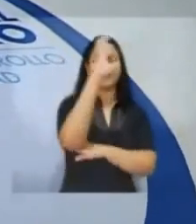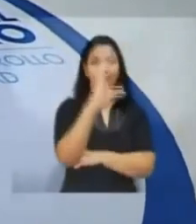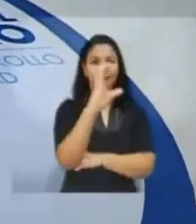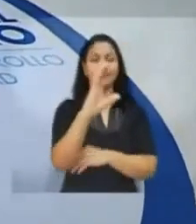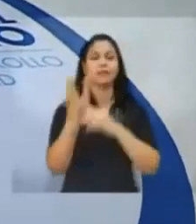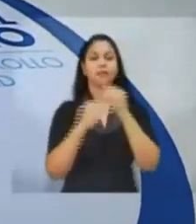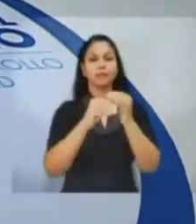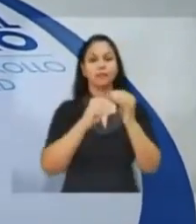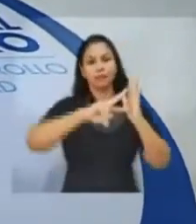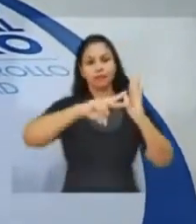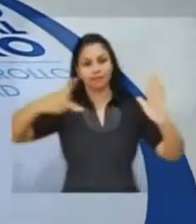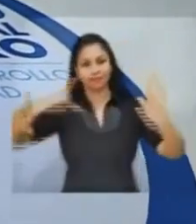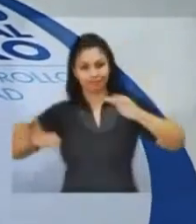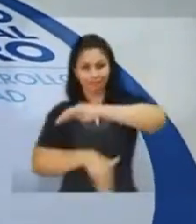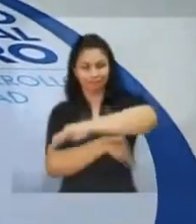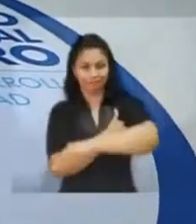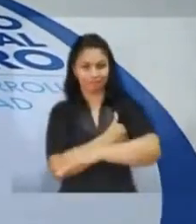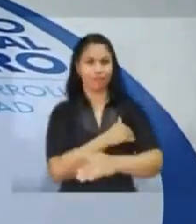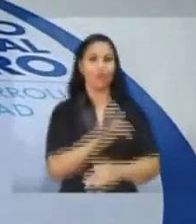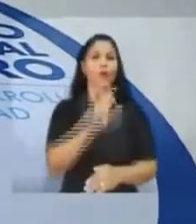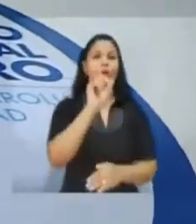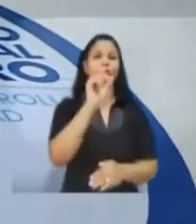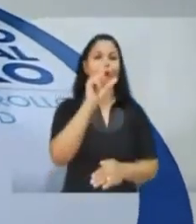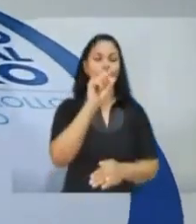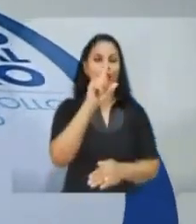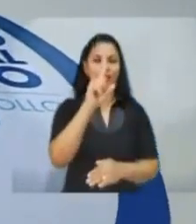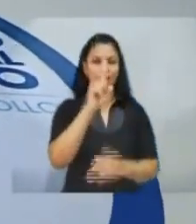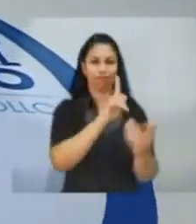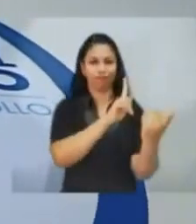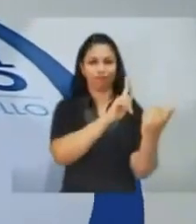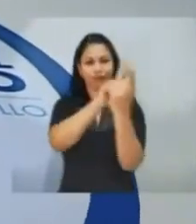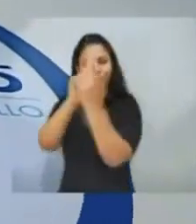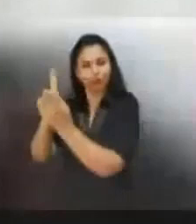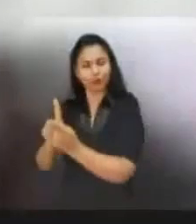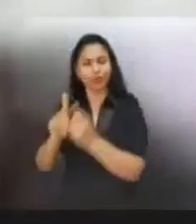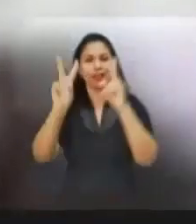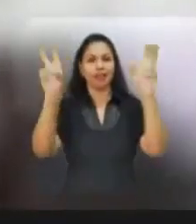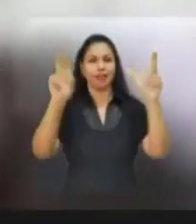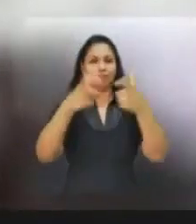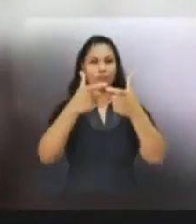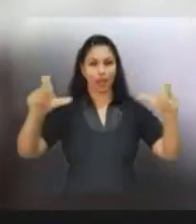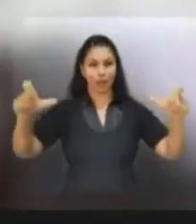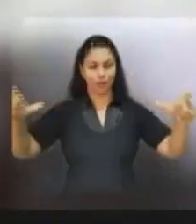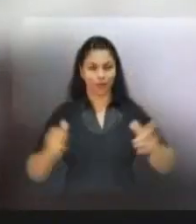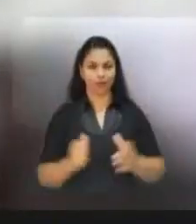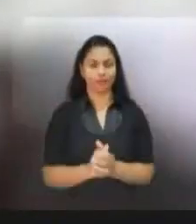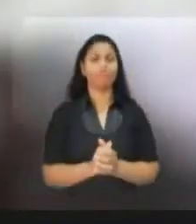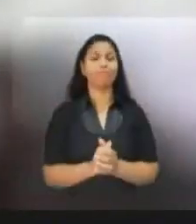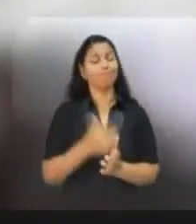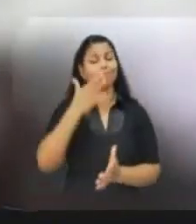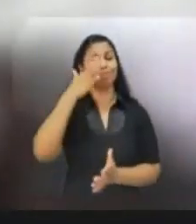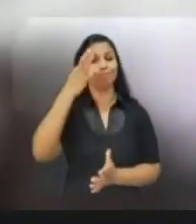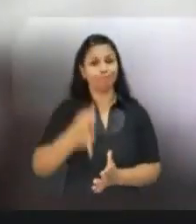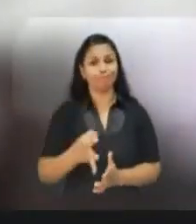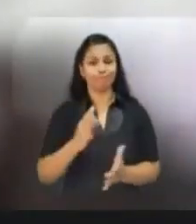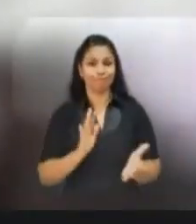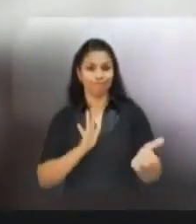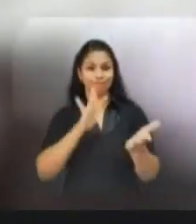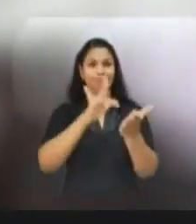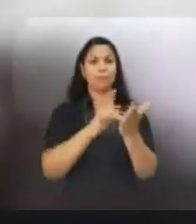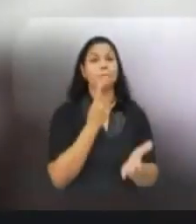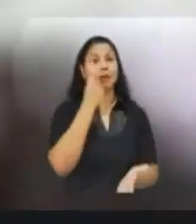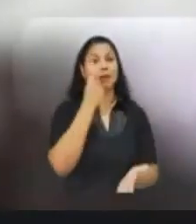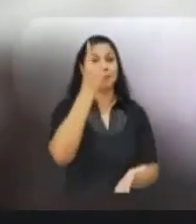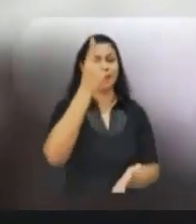ICT ministry for this 11th edition of International Congress on Spectrum. It's I think I participated for the very